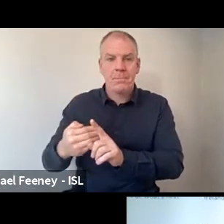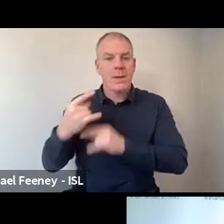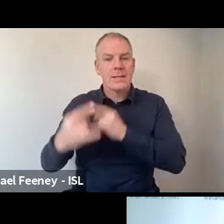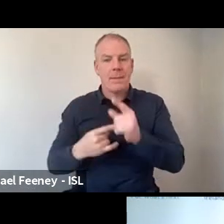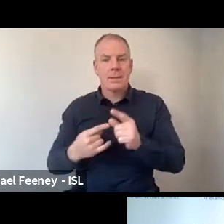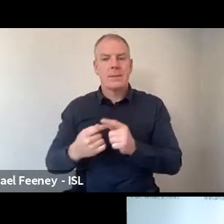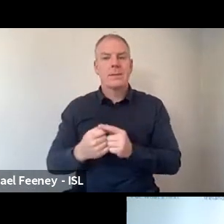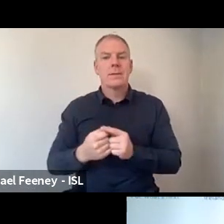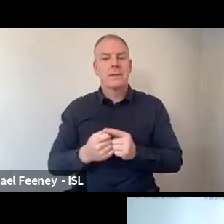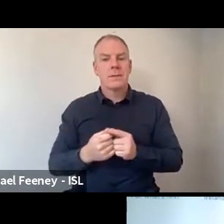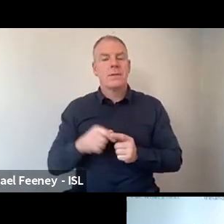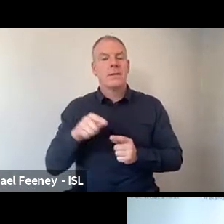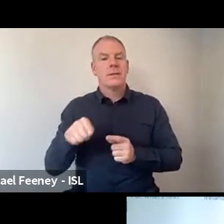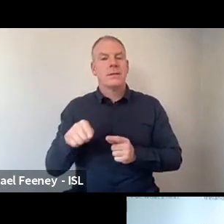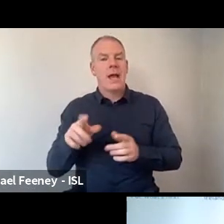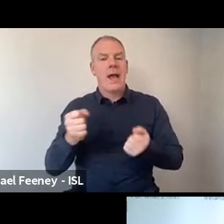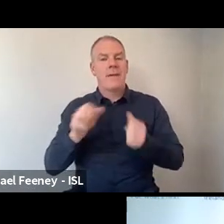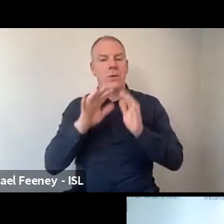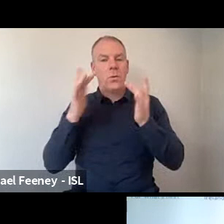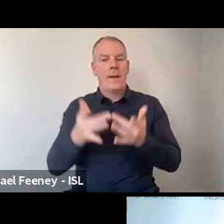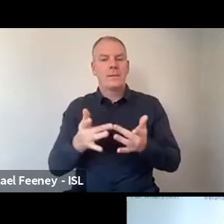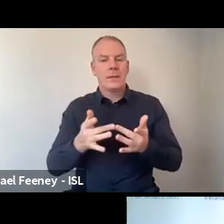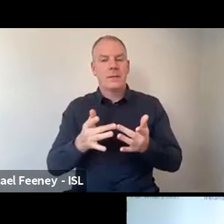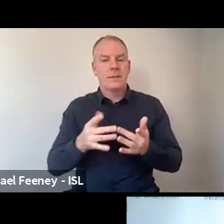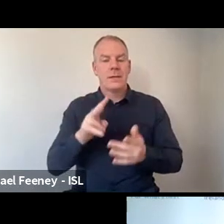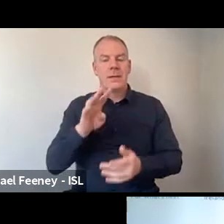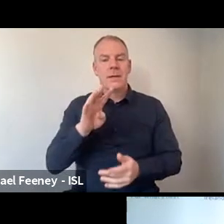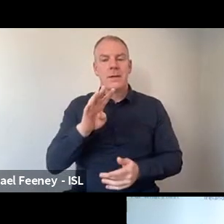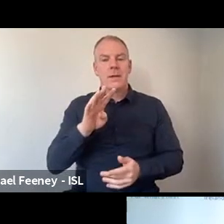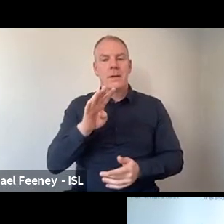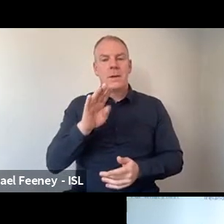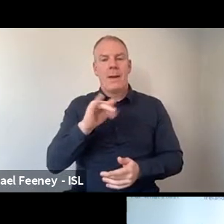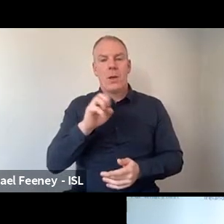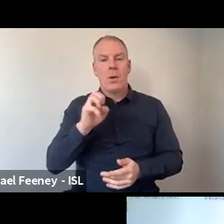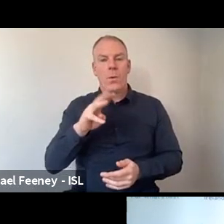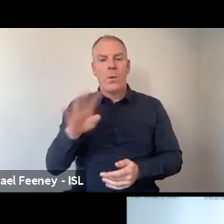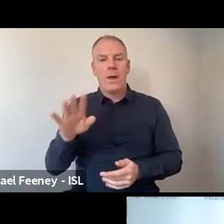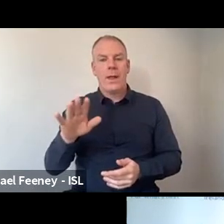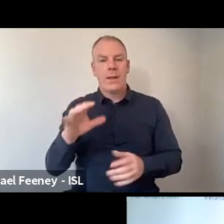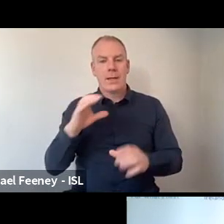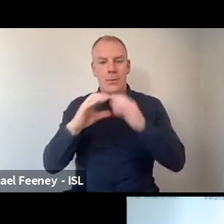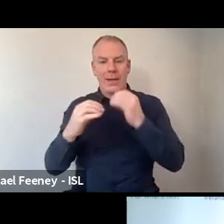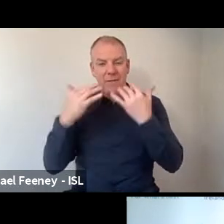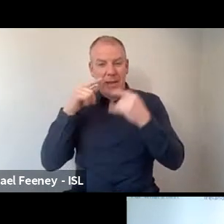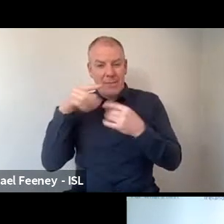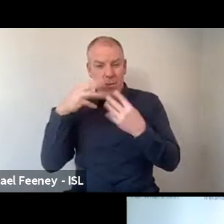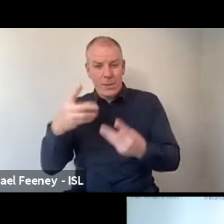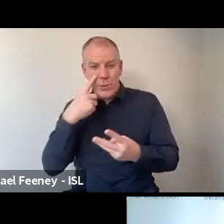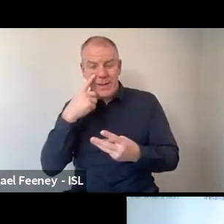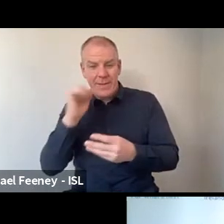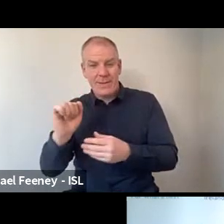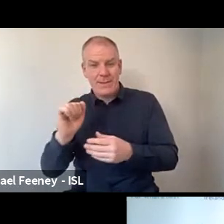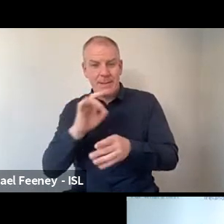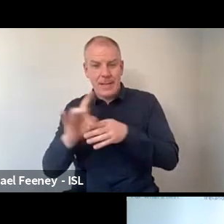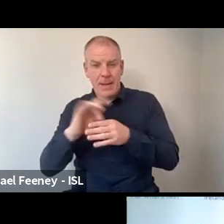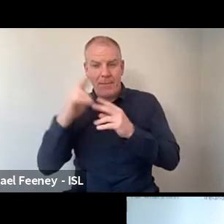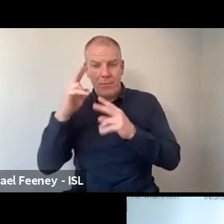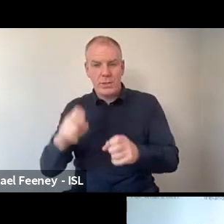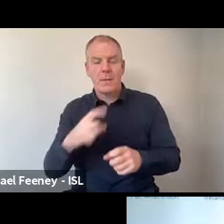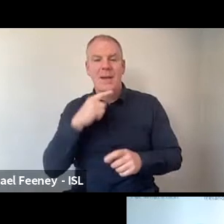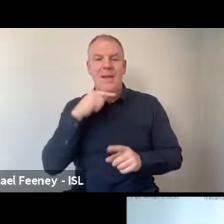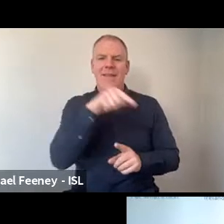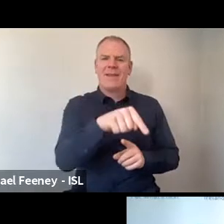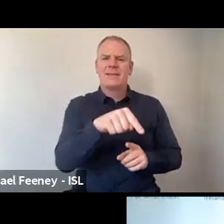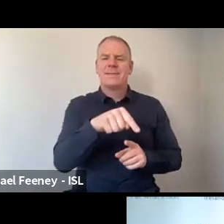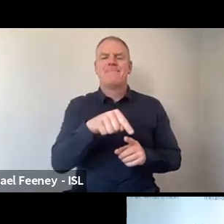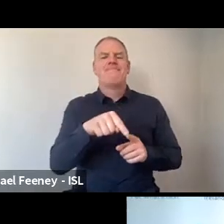there's a website, viralcommunication.info, if you want to see some of that kind of research. But in this case,